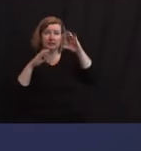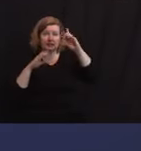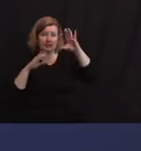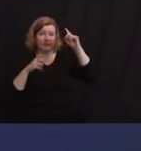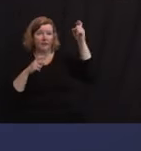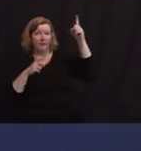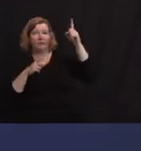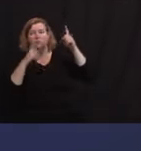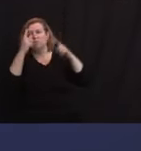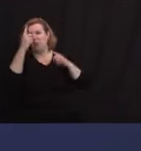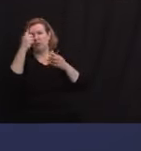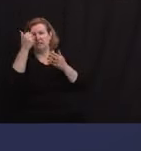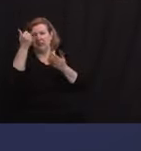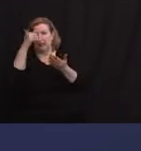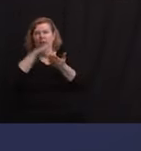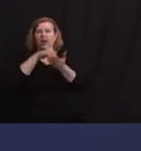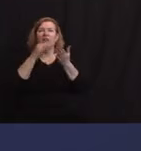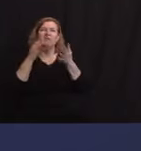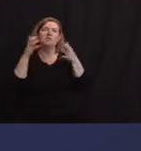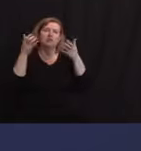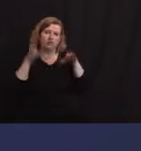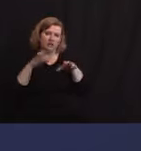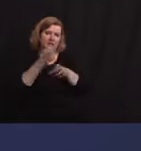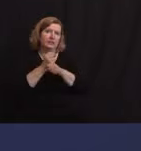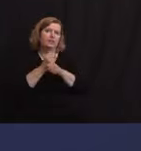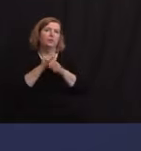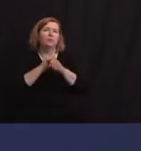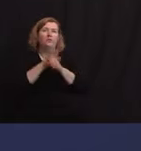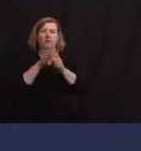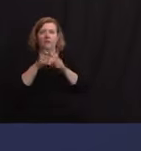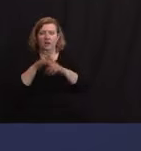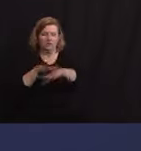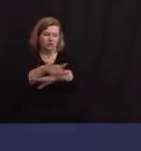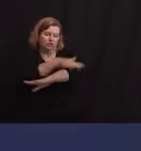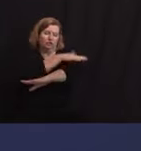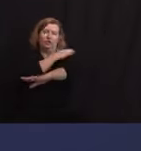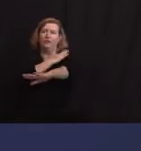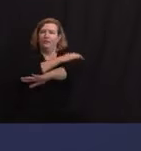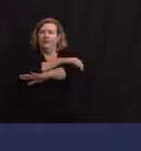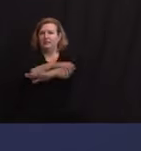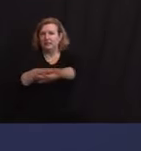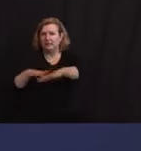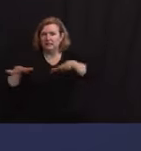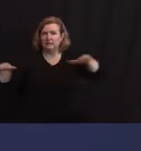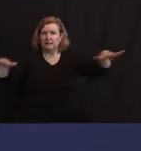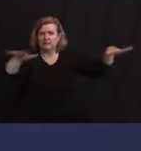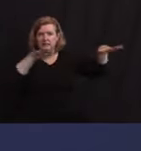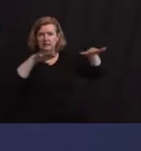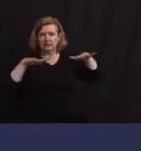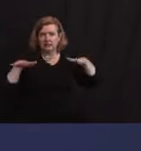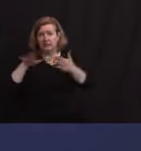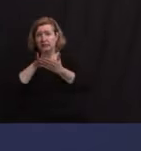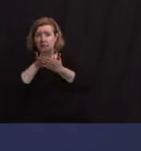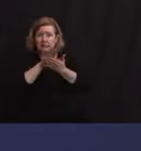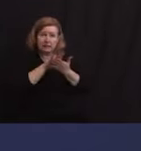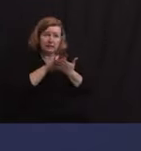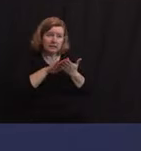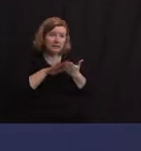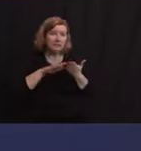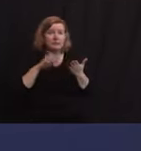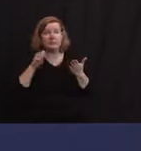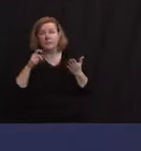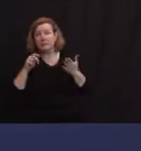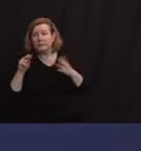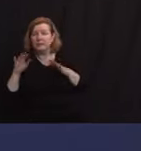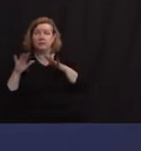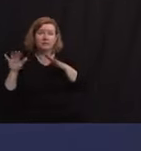surface. Are these cleaning efforts that folks, including your office, are doing, like cleaning pens after a bill signing, hygiene theater at this